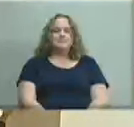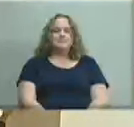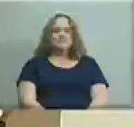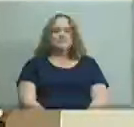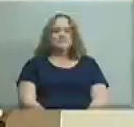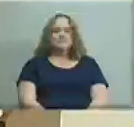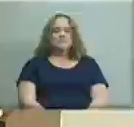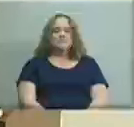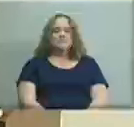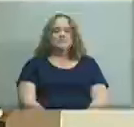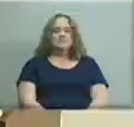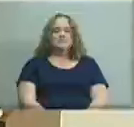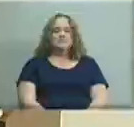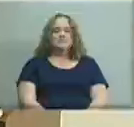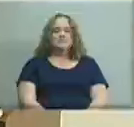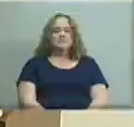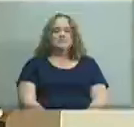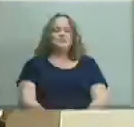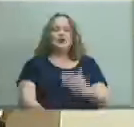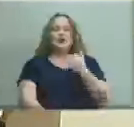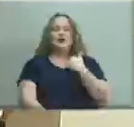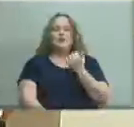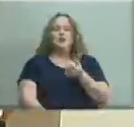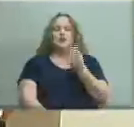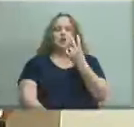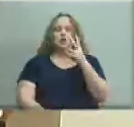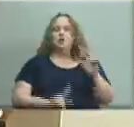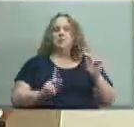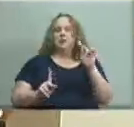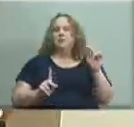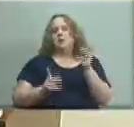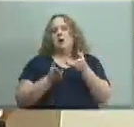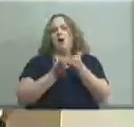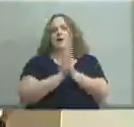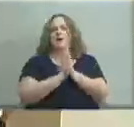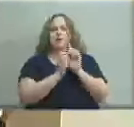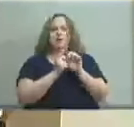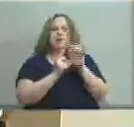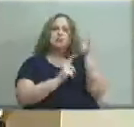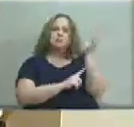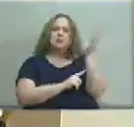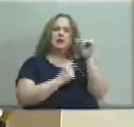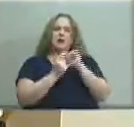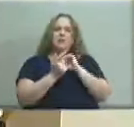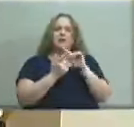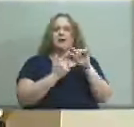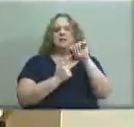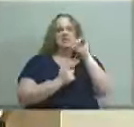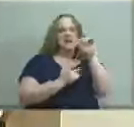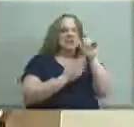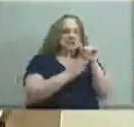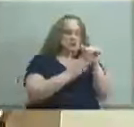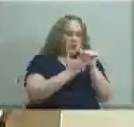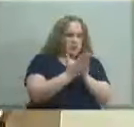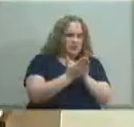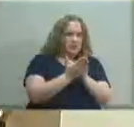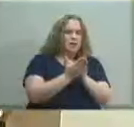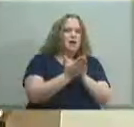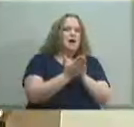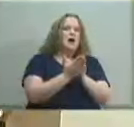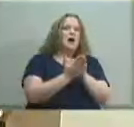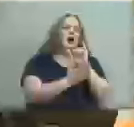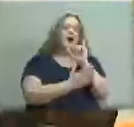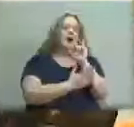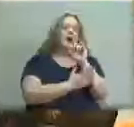we have two persons asking to speak on non-agenda items the first is philip setters philip